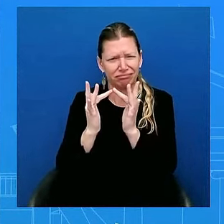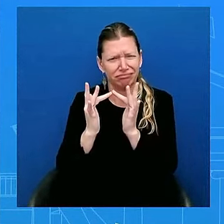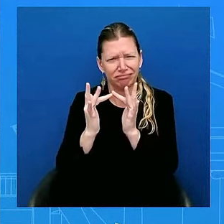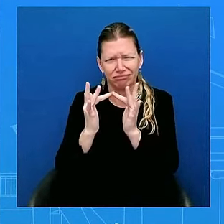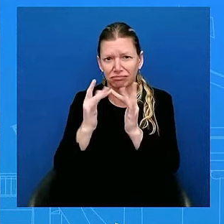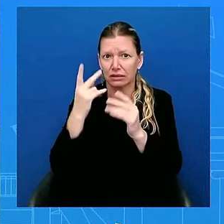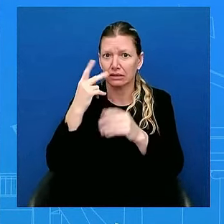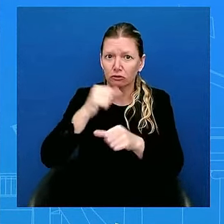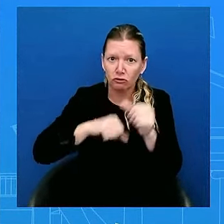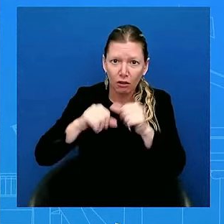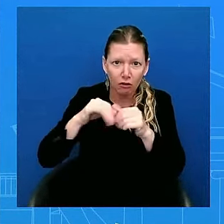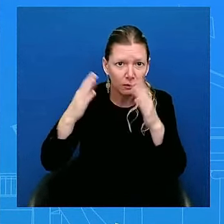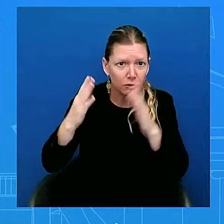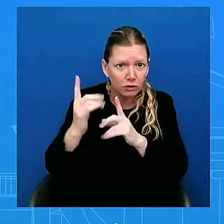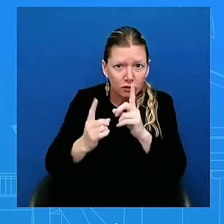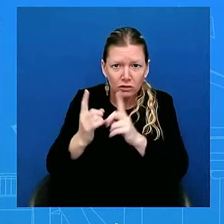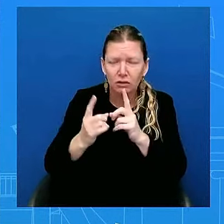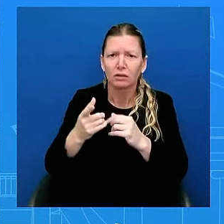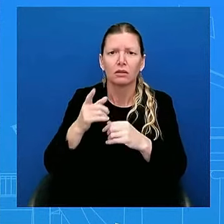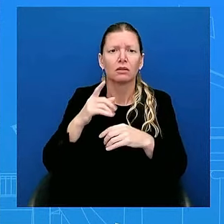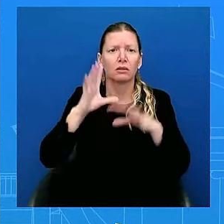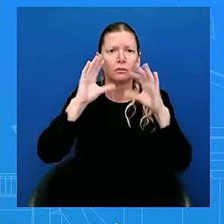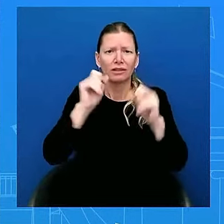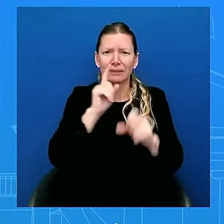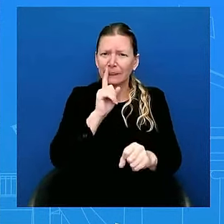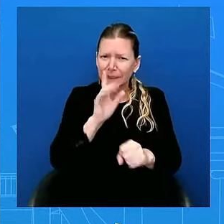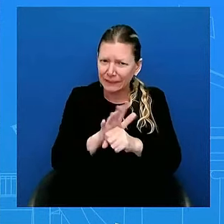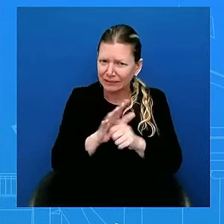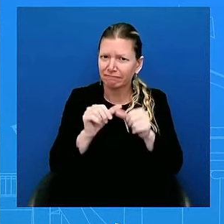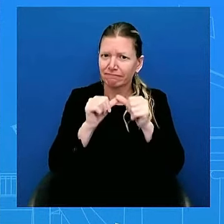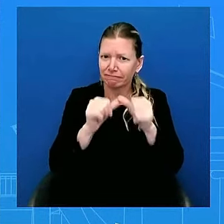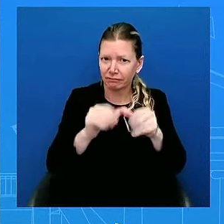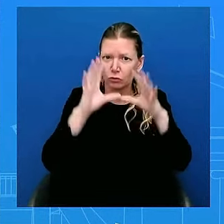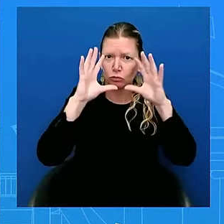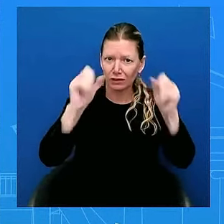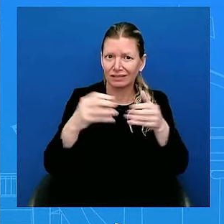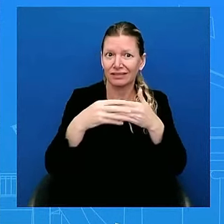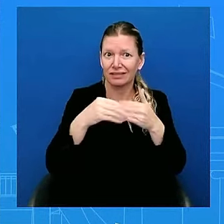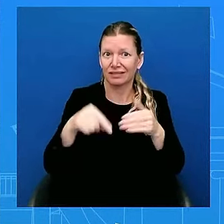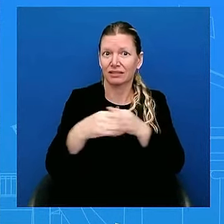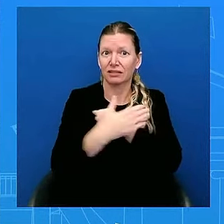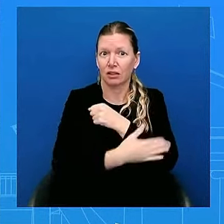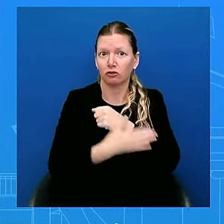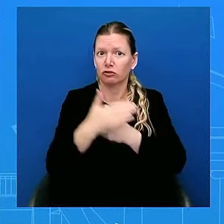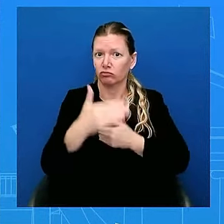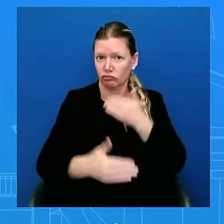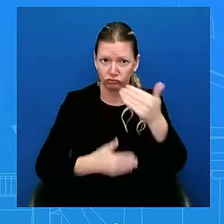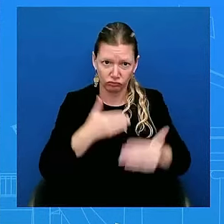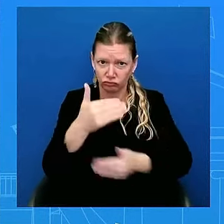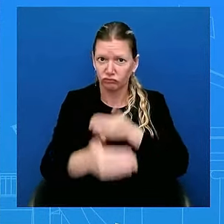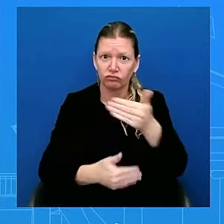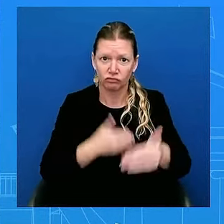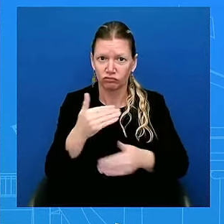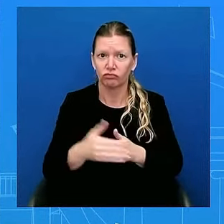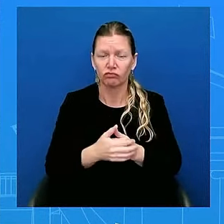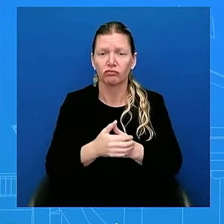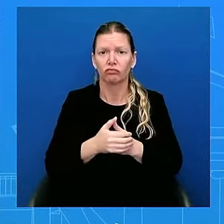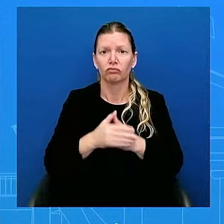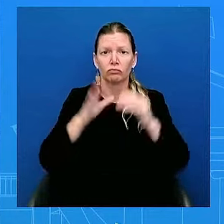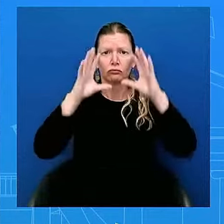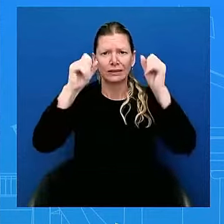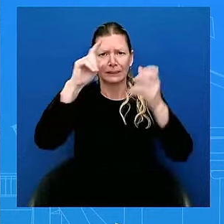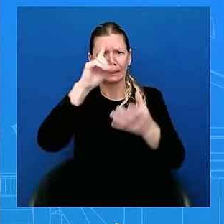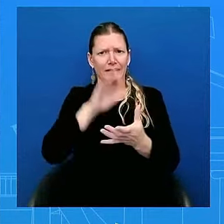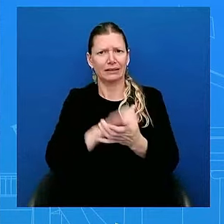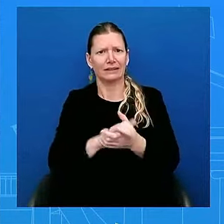being president and leading this country forward in the way that he believes that Americans want to see this country moving